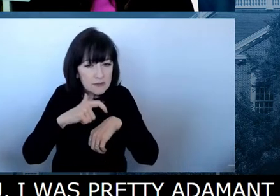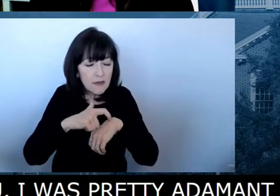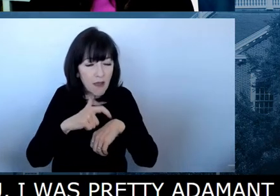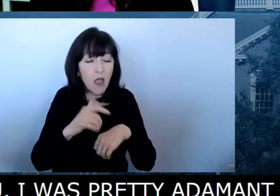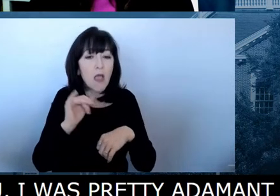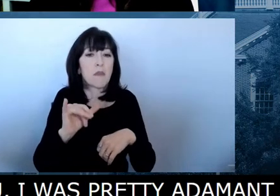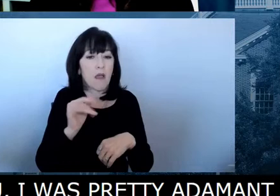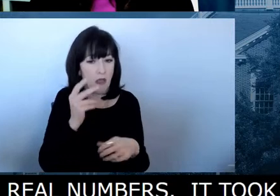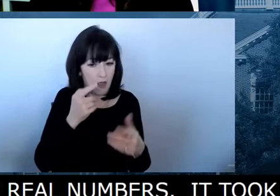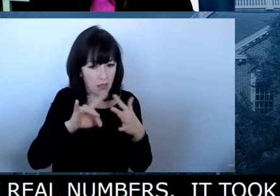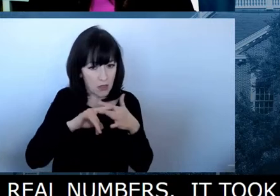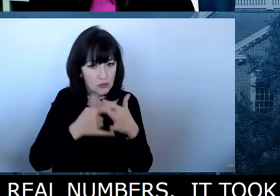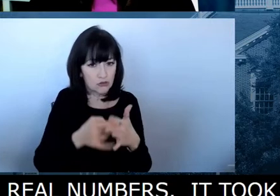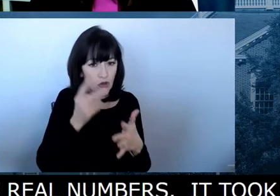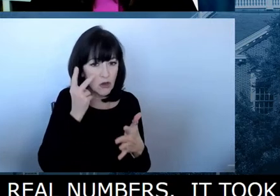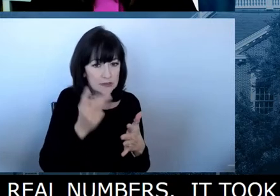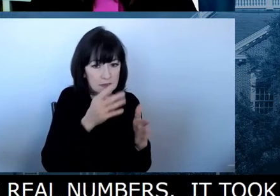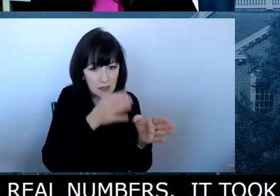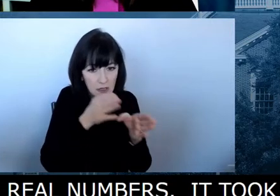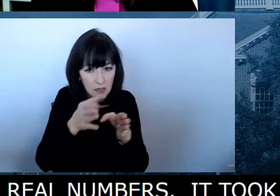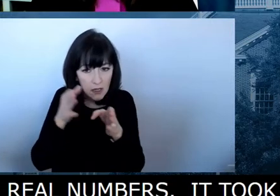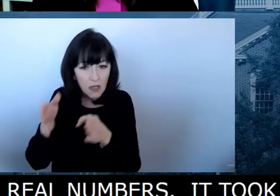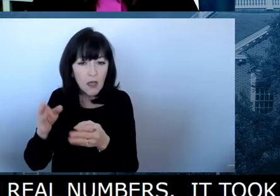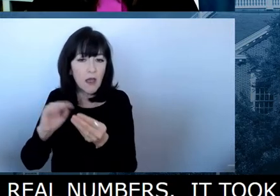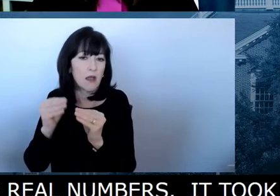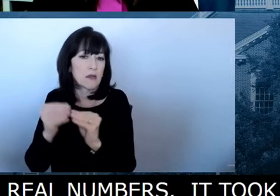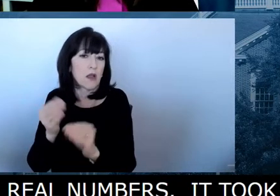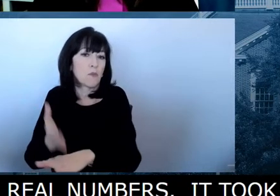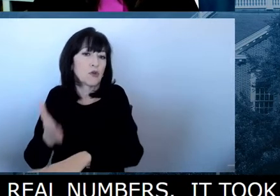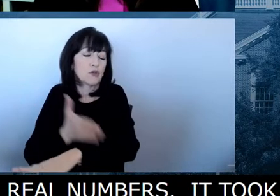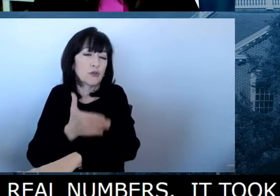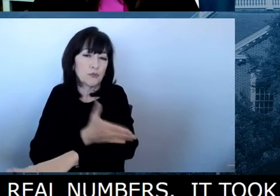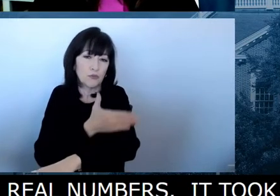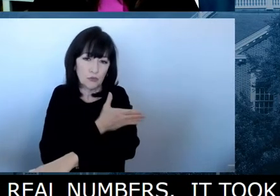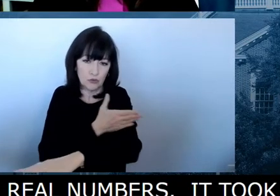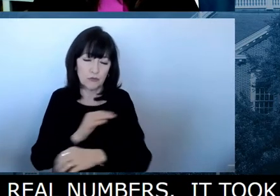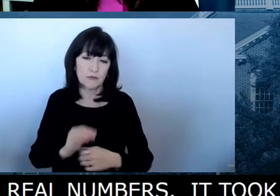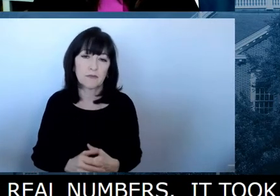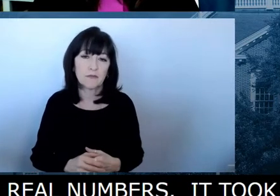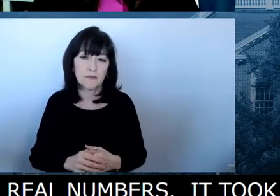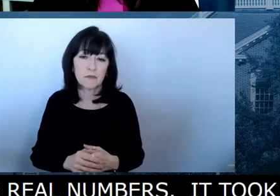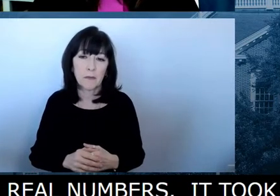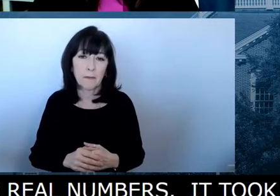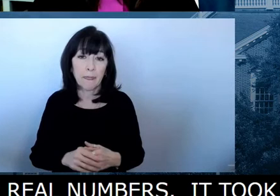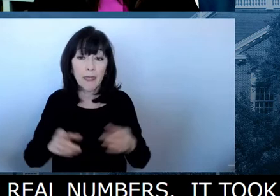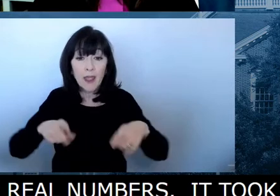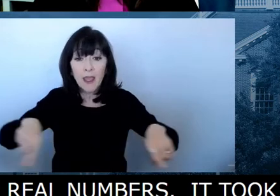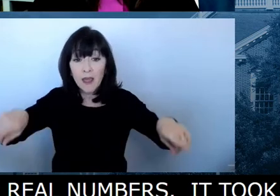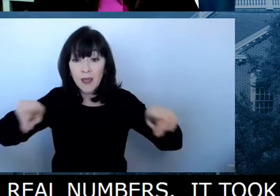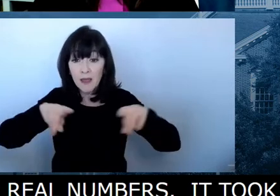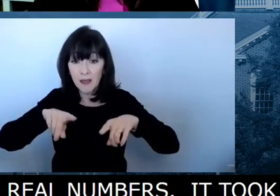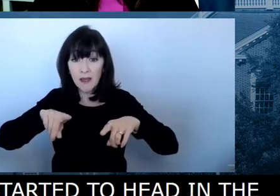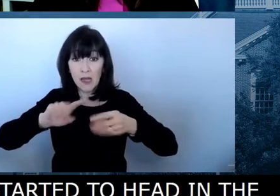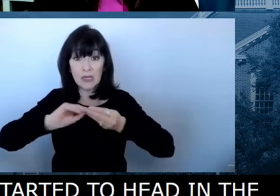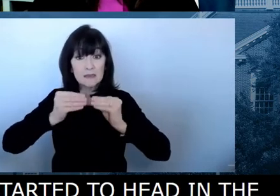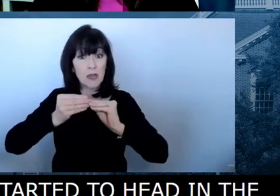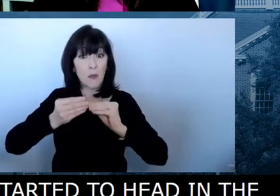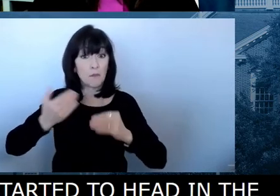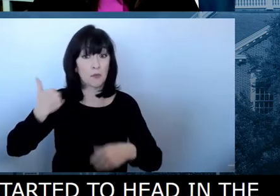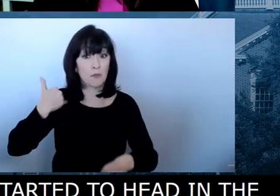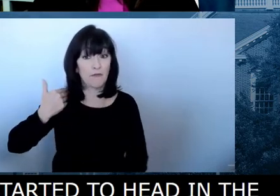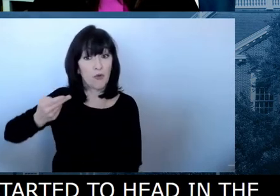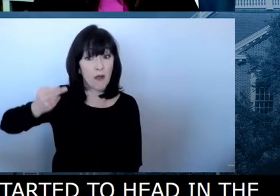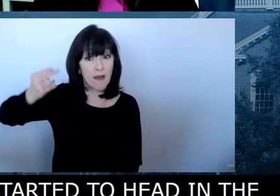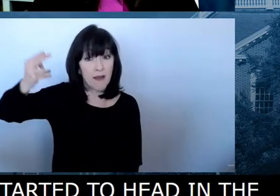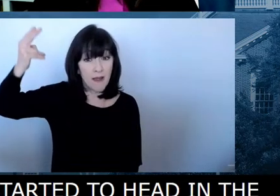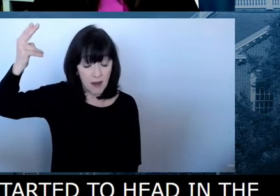terms of specific measures, um, the measure for me was the reduction in those, in those numbers and, uh, to see